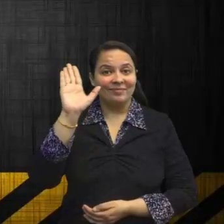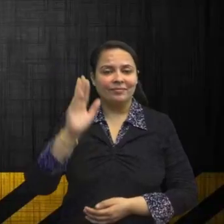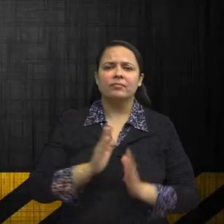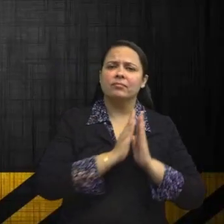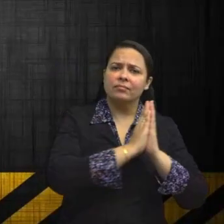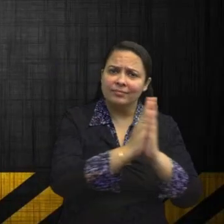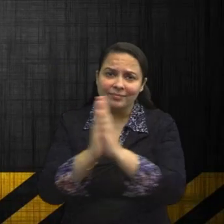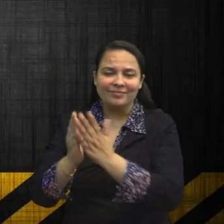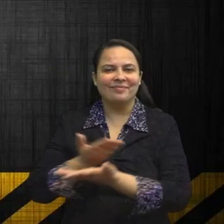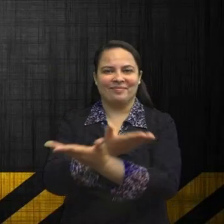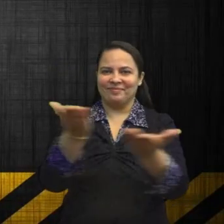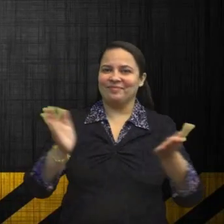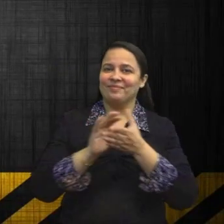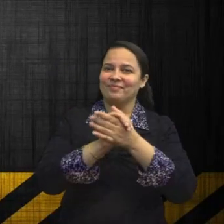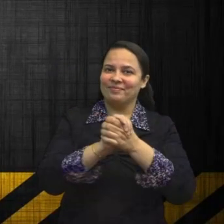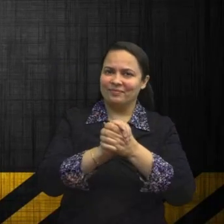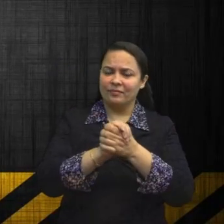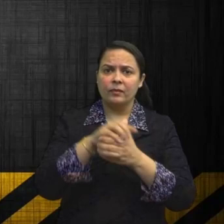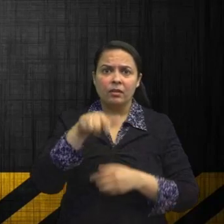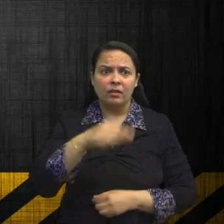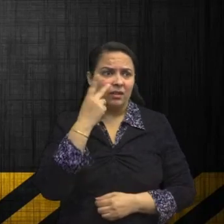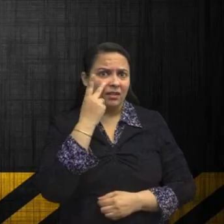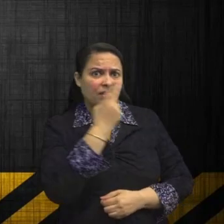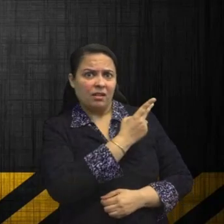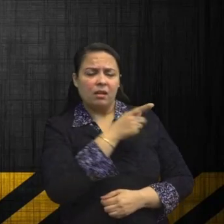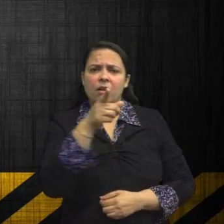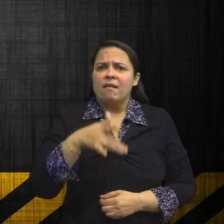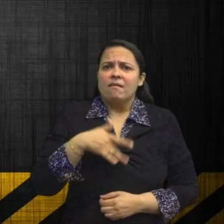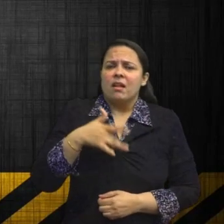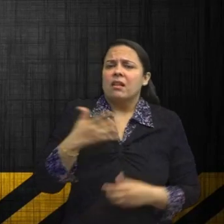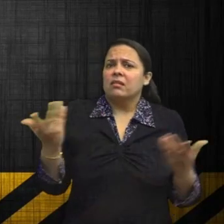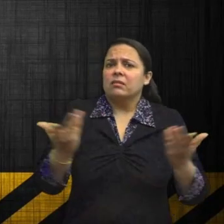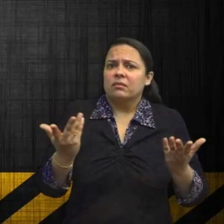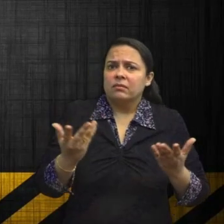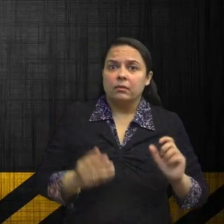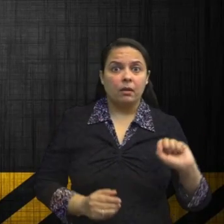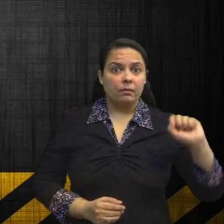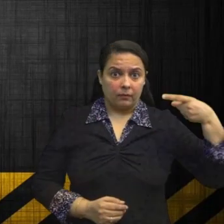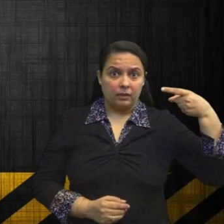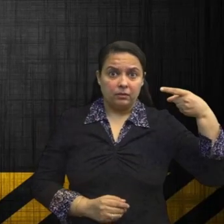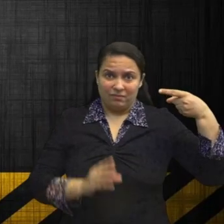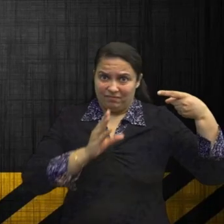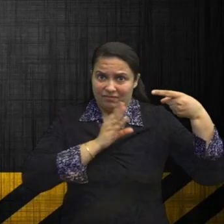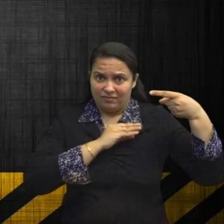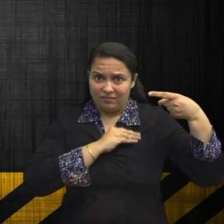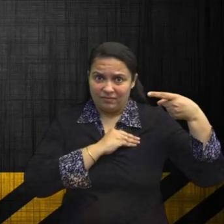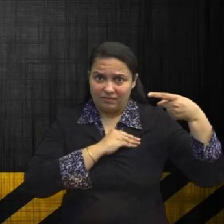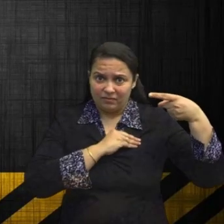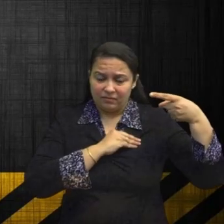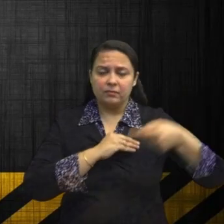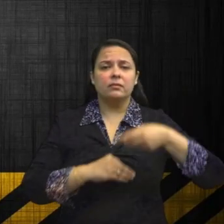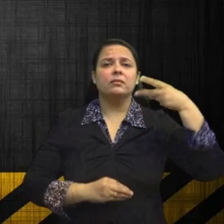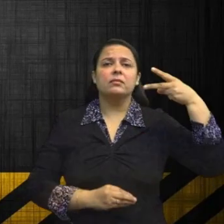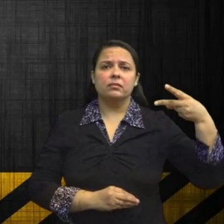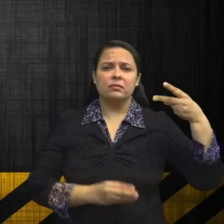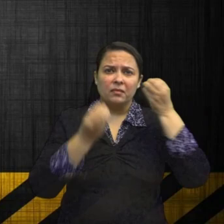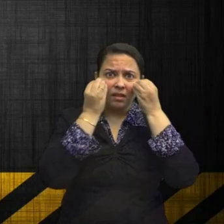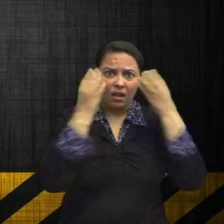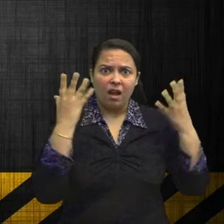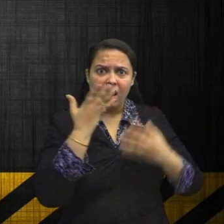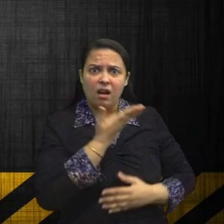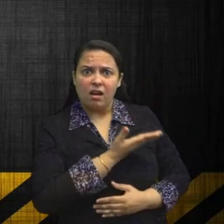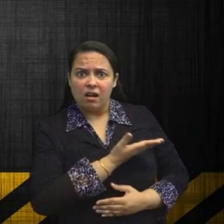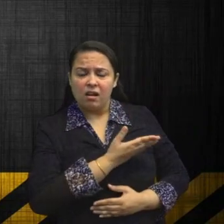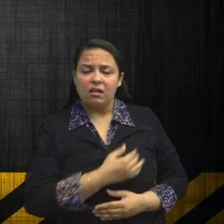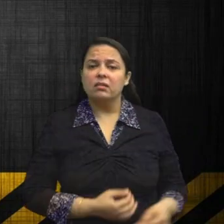Hey friends! Did you watch that? How did it make you feel? I got scared. I thought the bus might